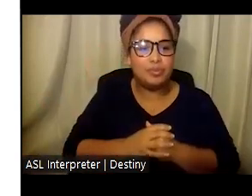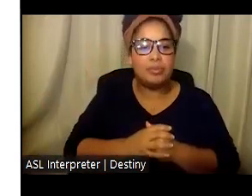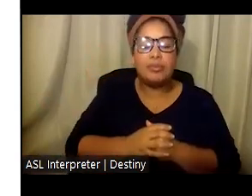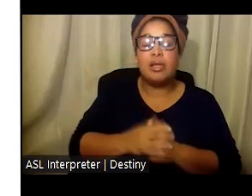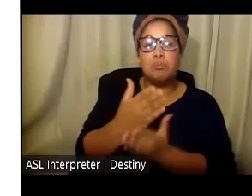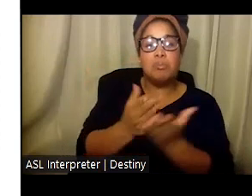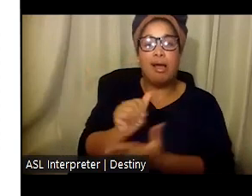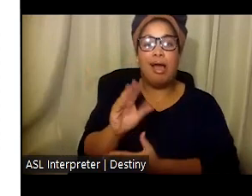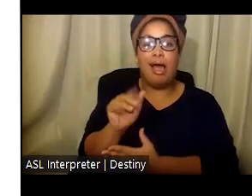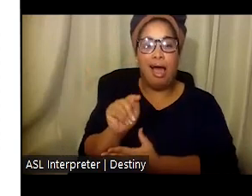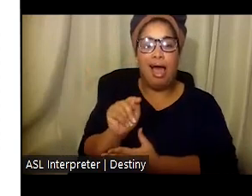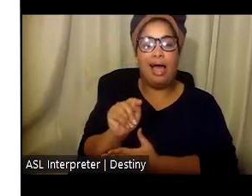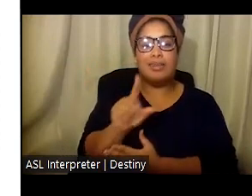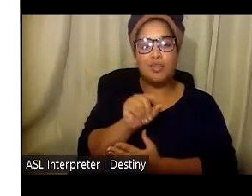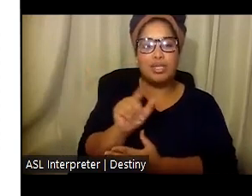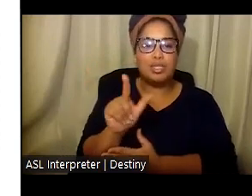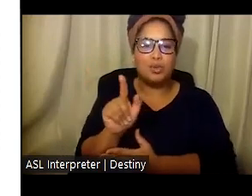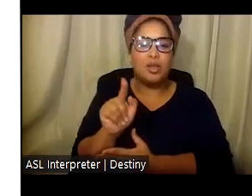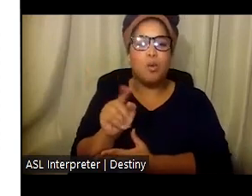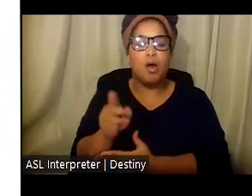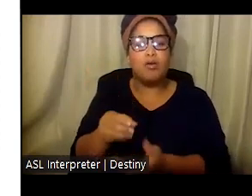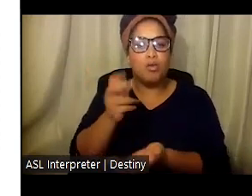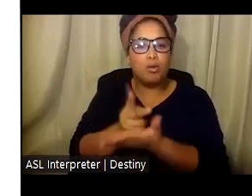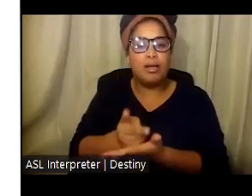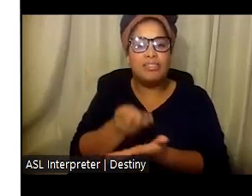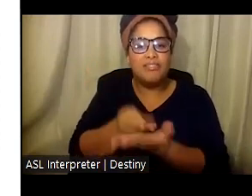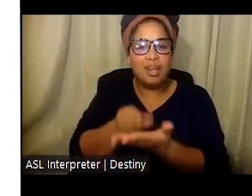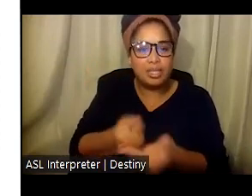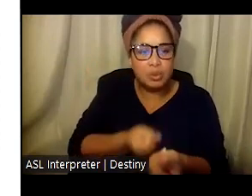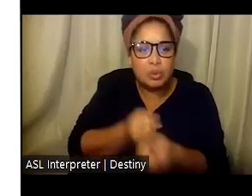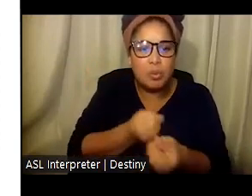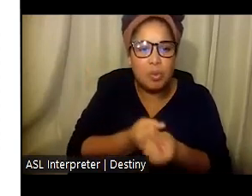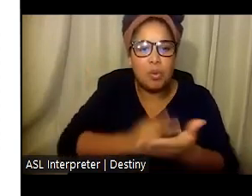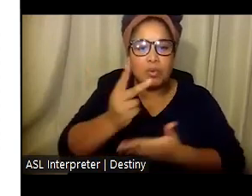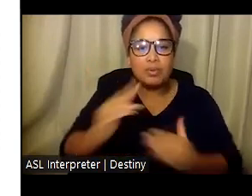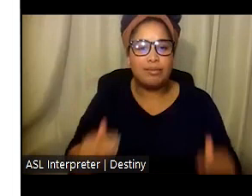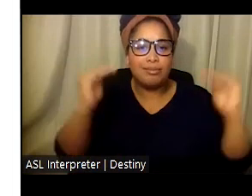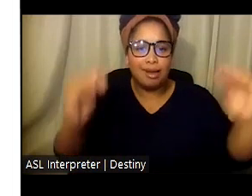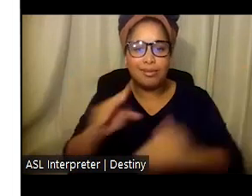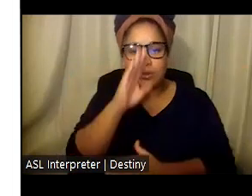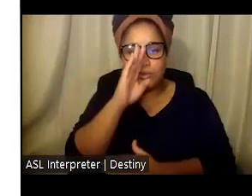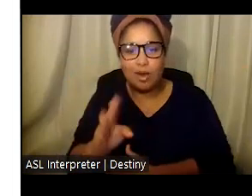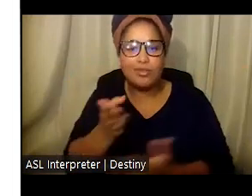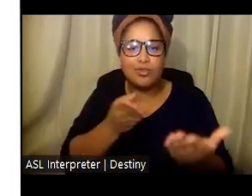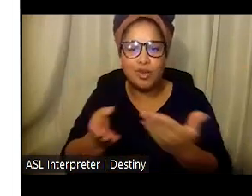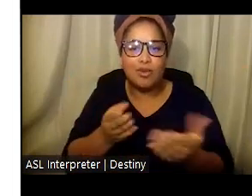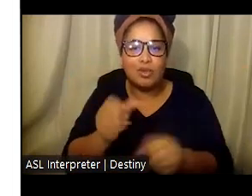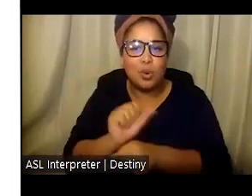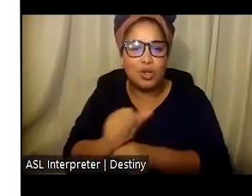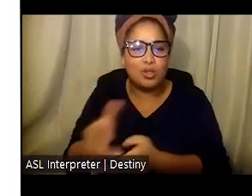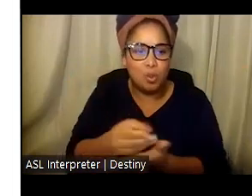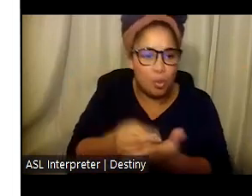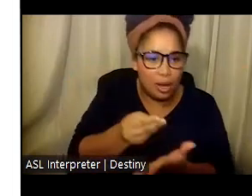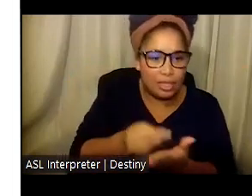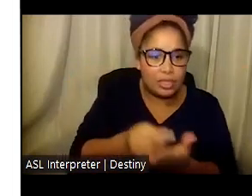2021 authorized funding to develop programs to enhance direct service worker wages and also improve the quality of services